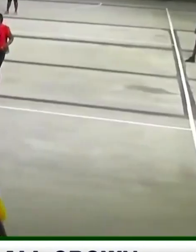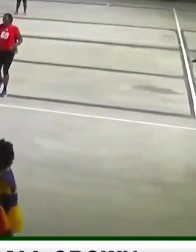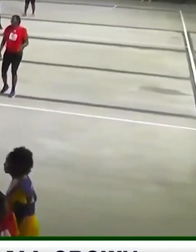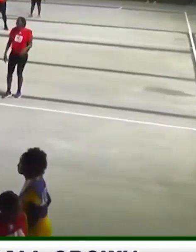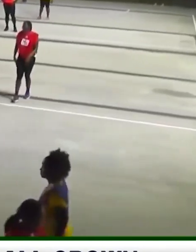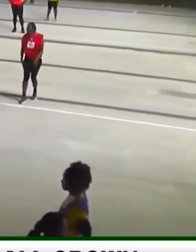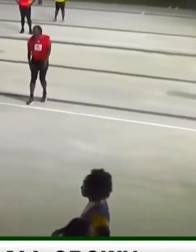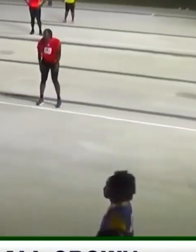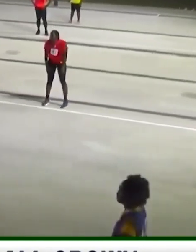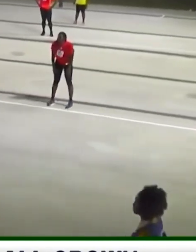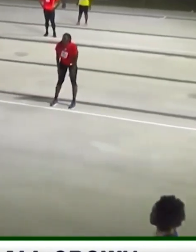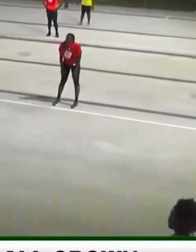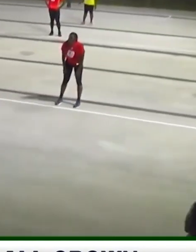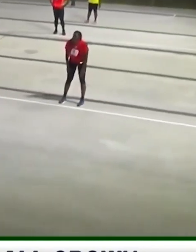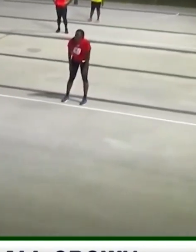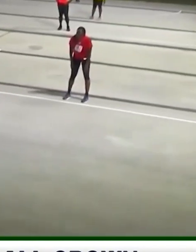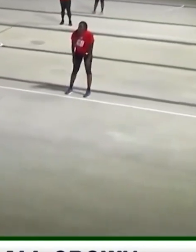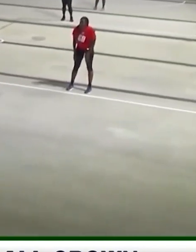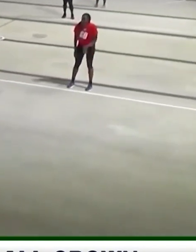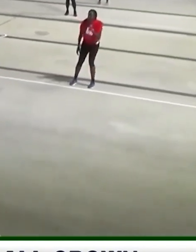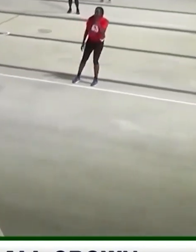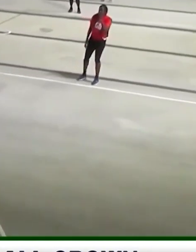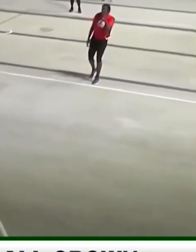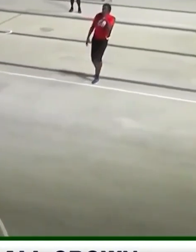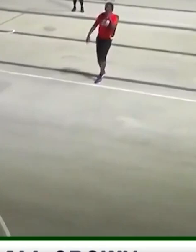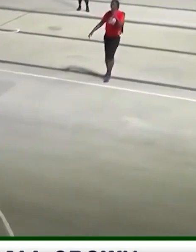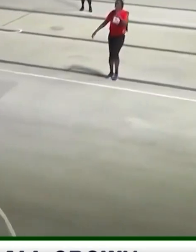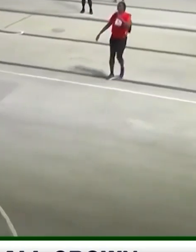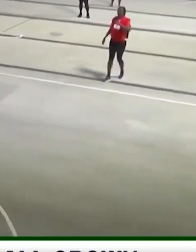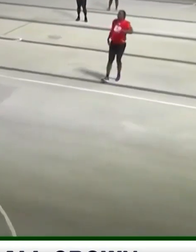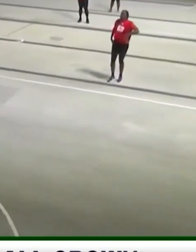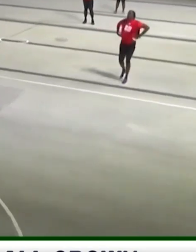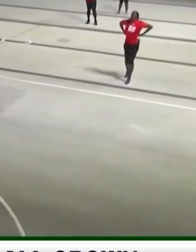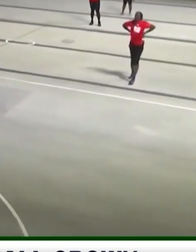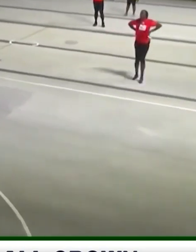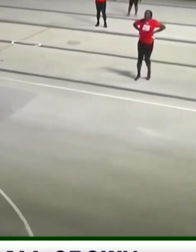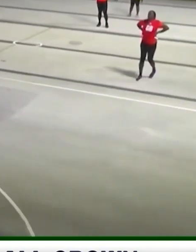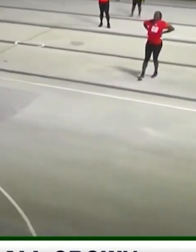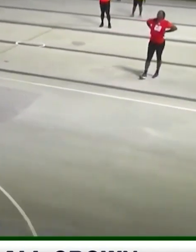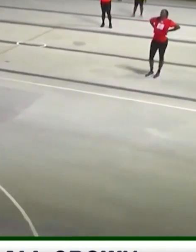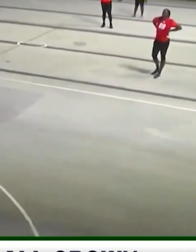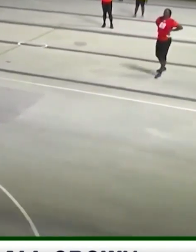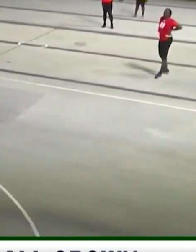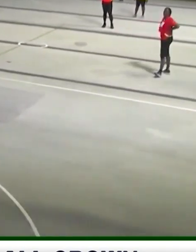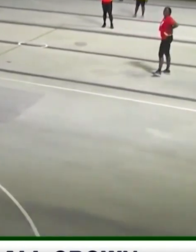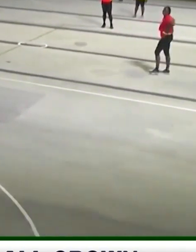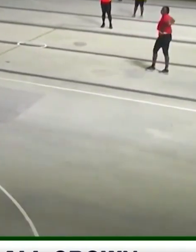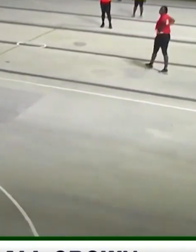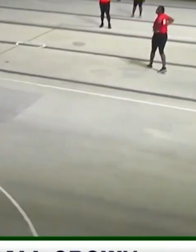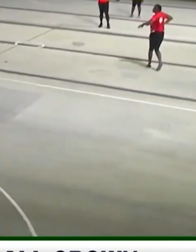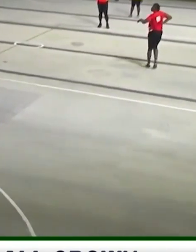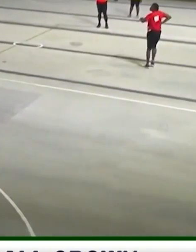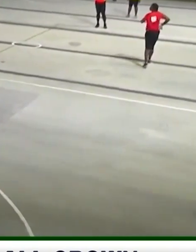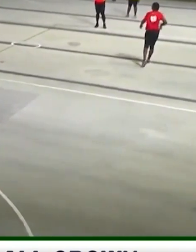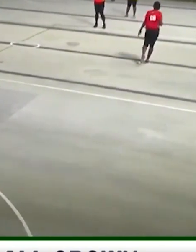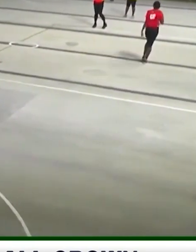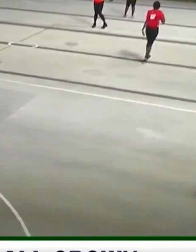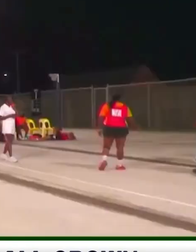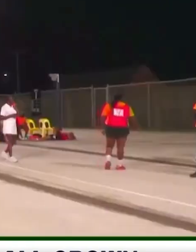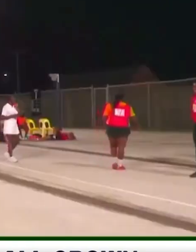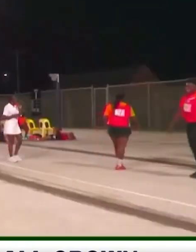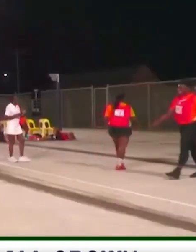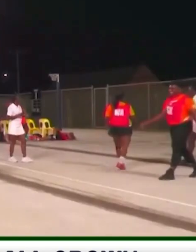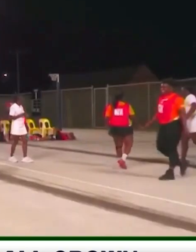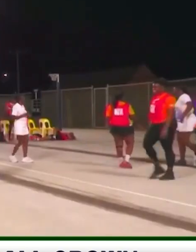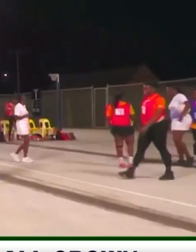However, it was just too much to haul in the Firebirds. Bishop in the kitchen and cooking. In the